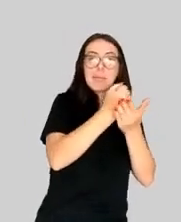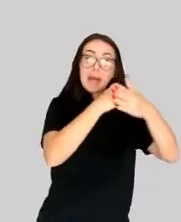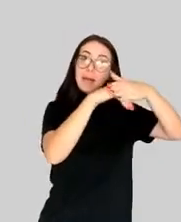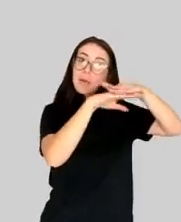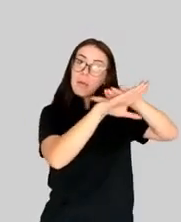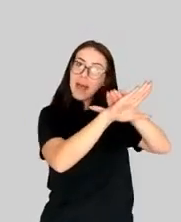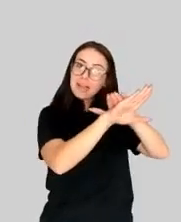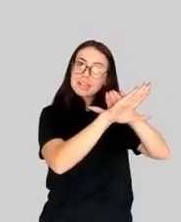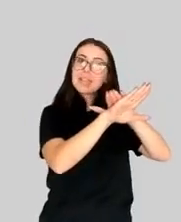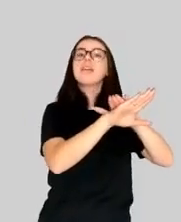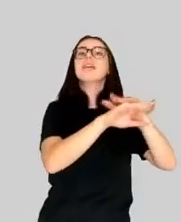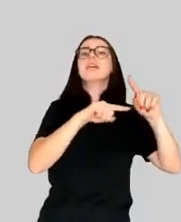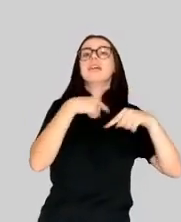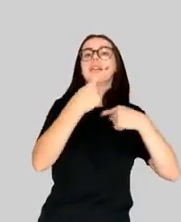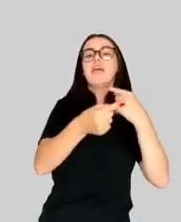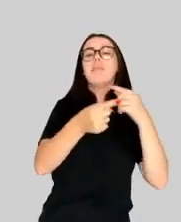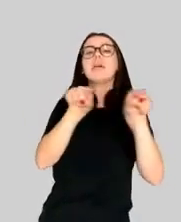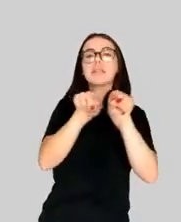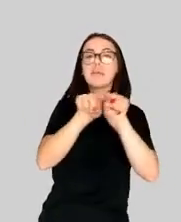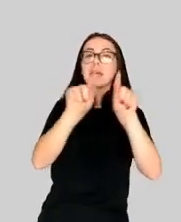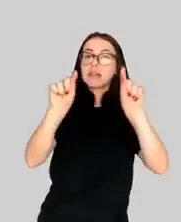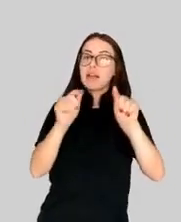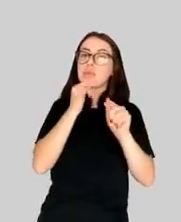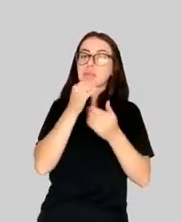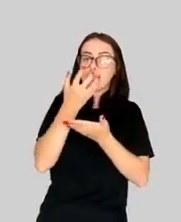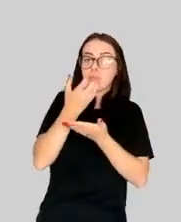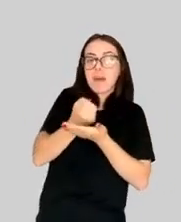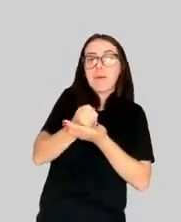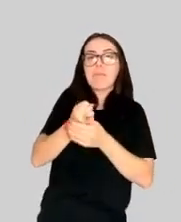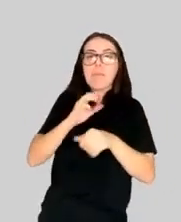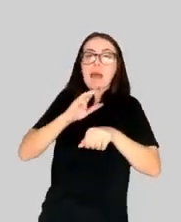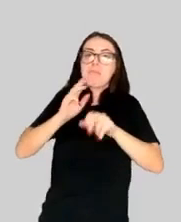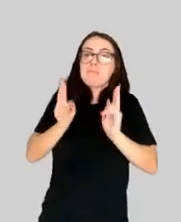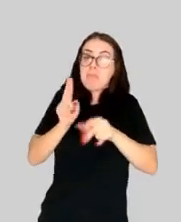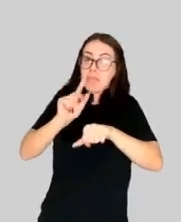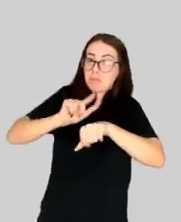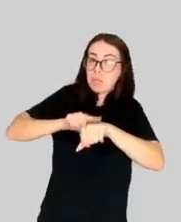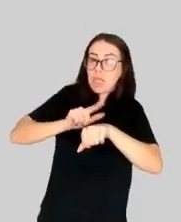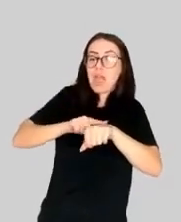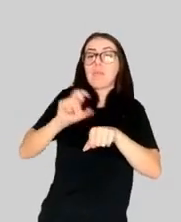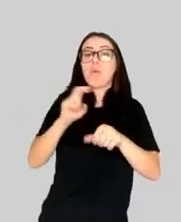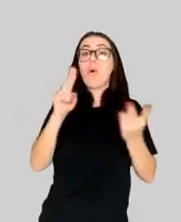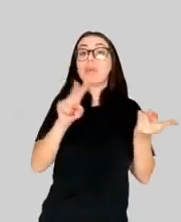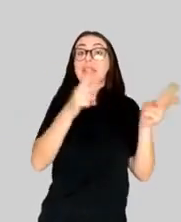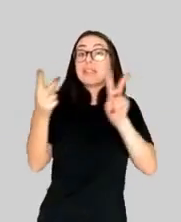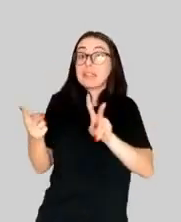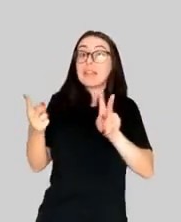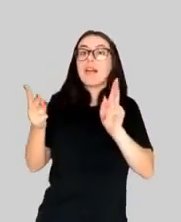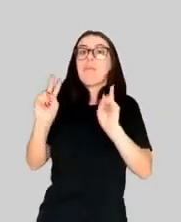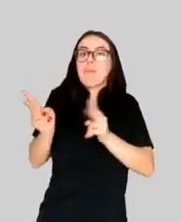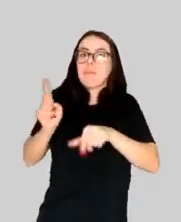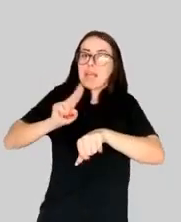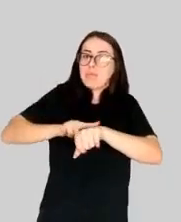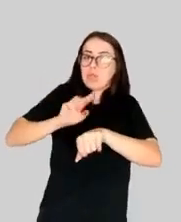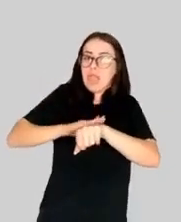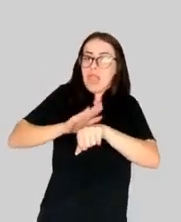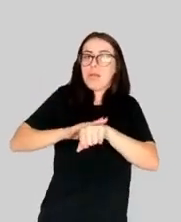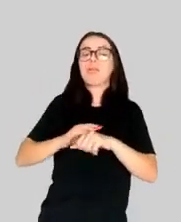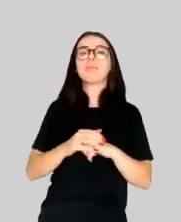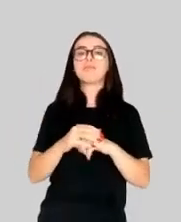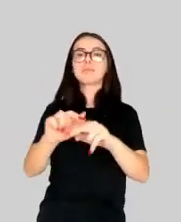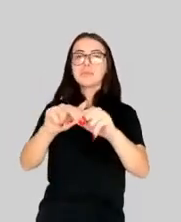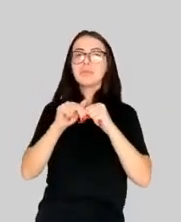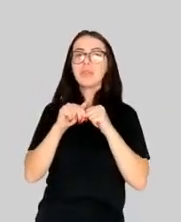transcription as it does so. Again, time spent by a journalist typing out a transcript is time taken away from the work of insight and